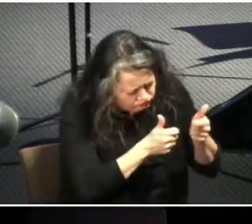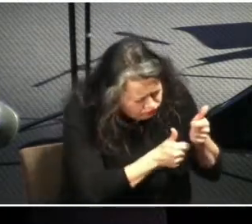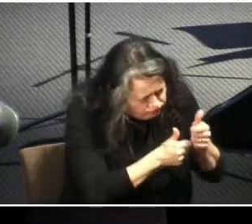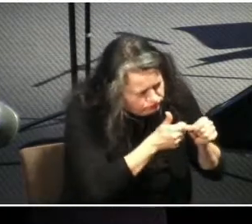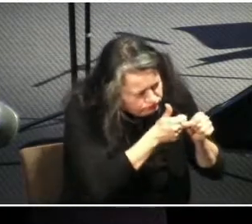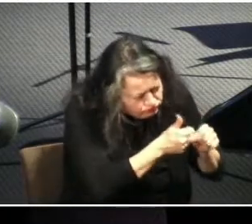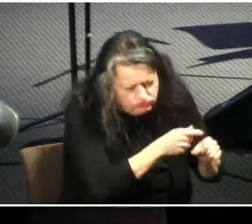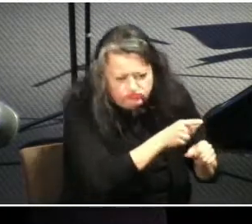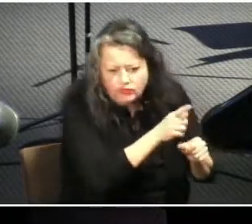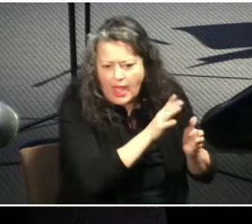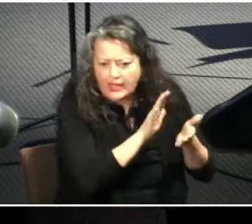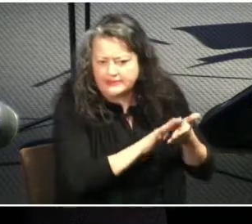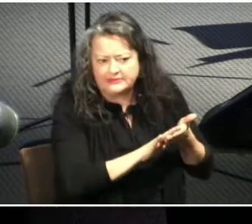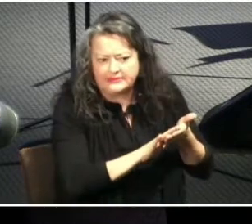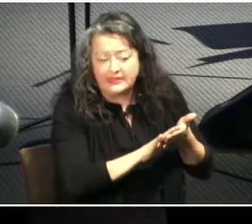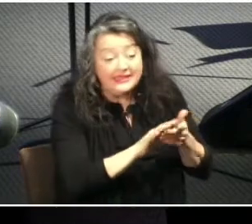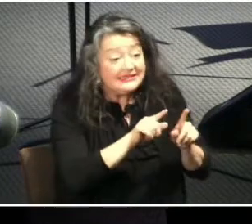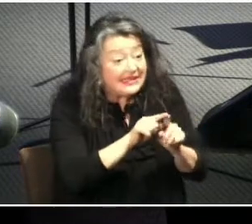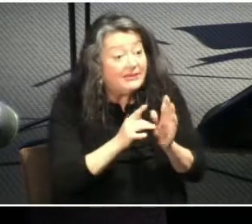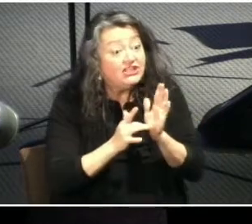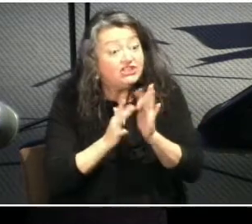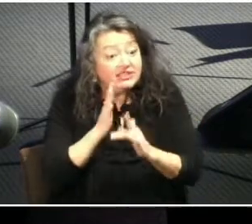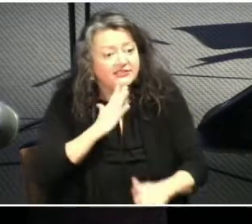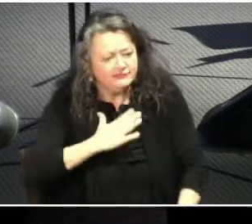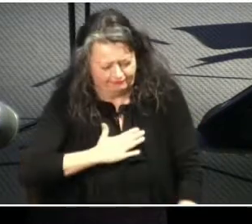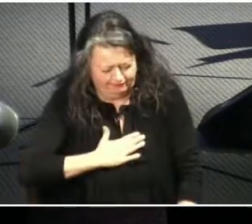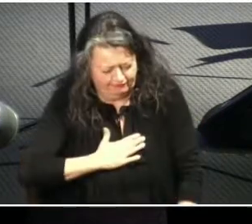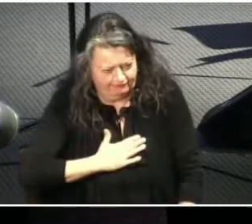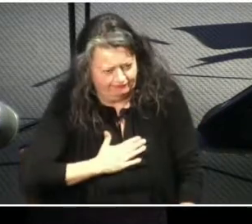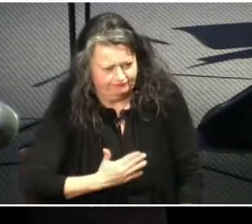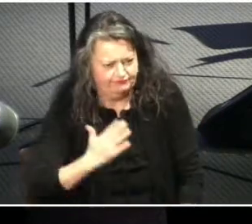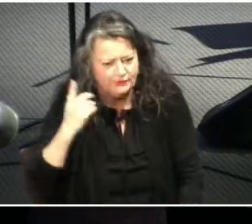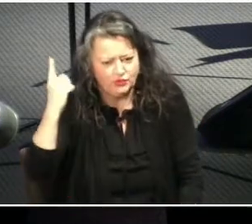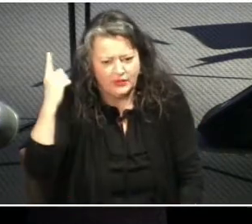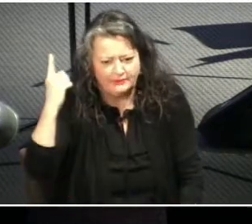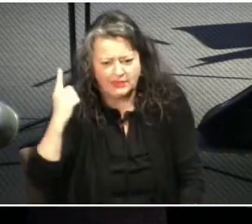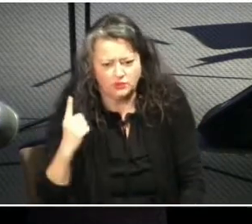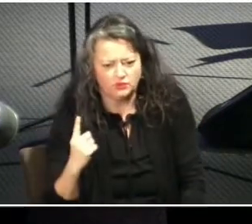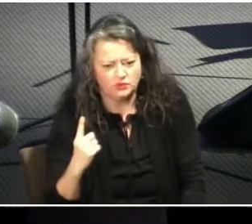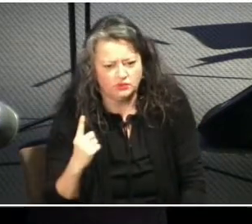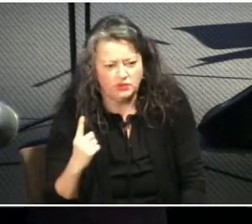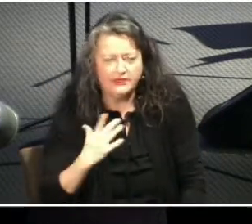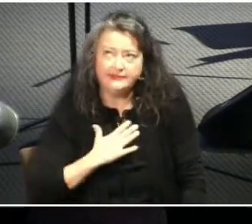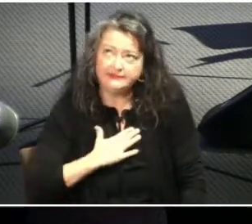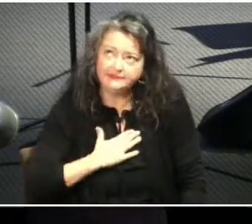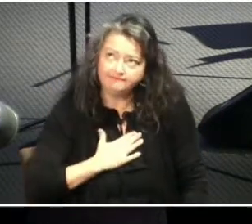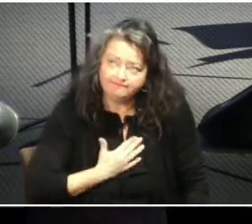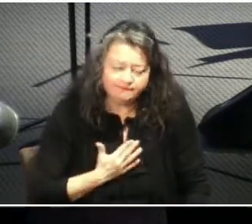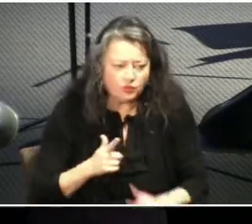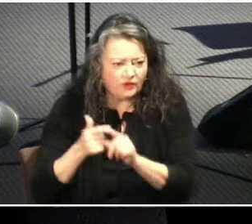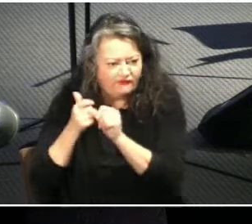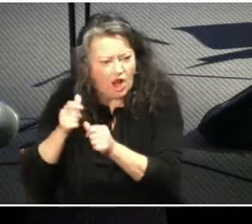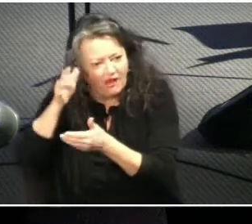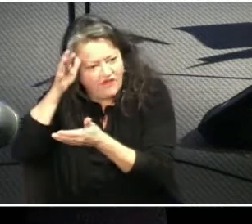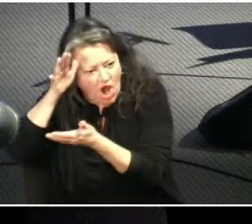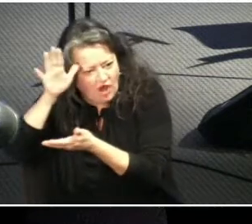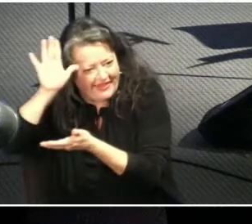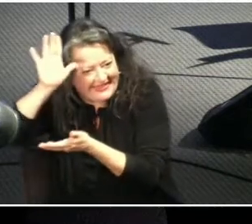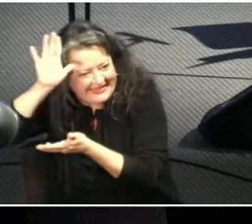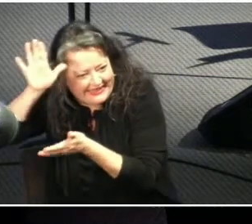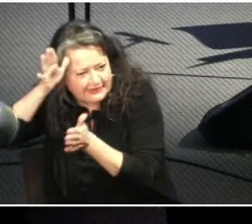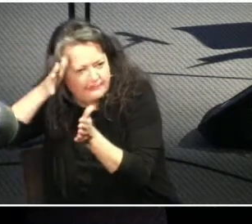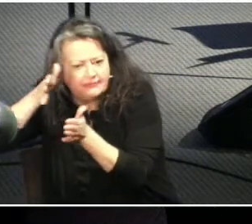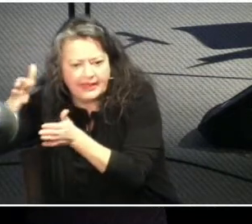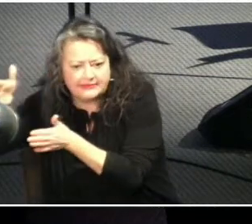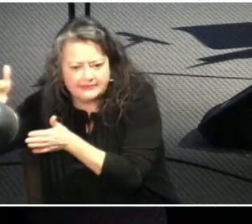And just as Jesus voluntarily submitted himself to his father's will, a wife is to embrace that command